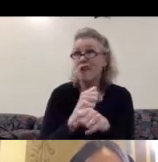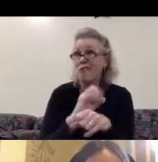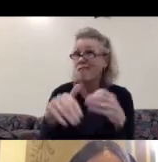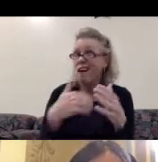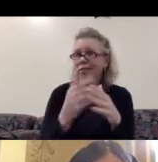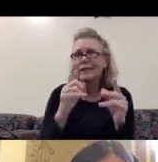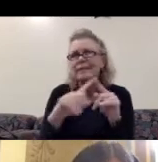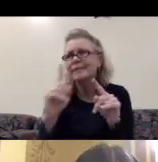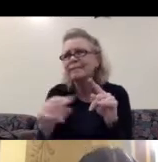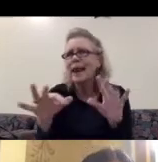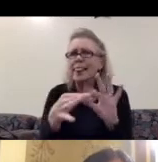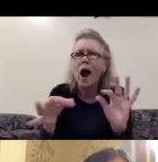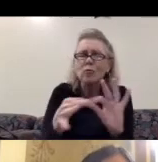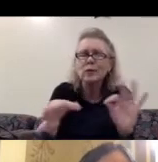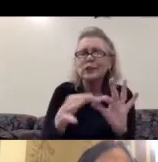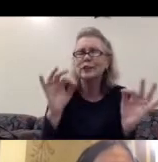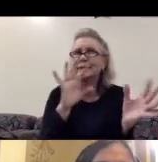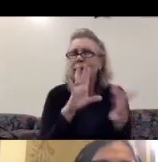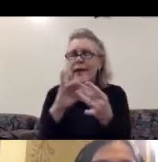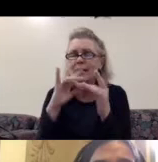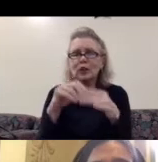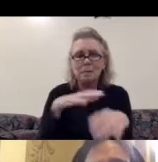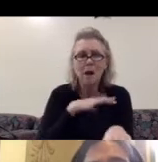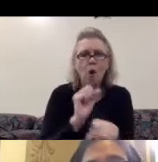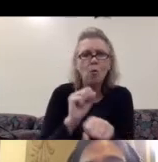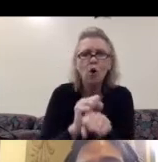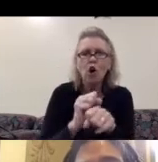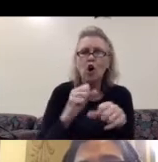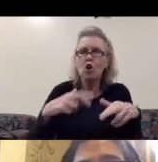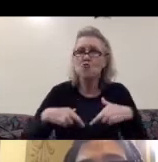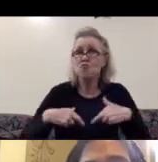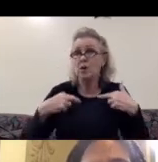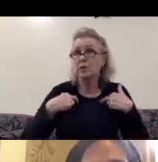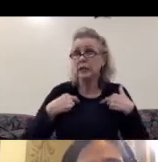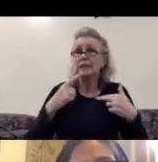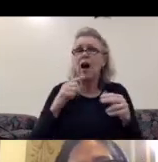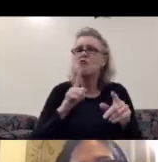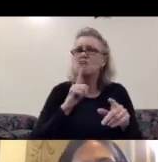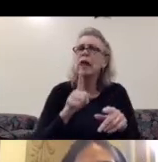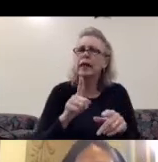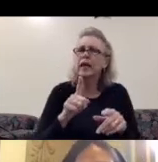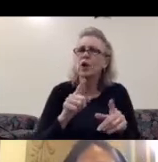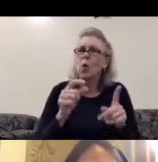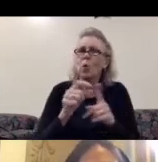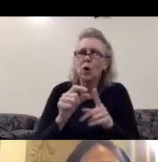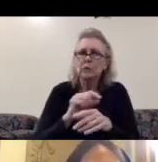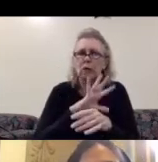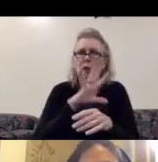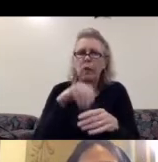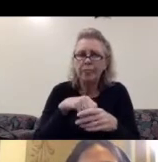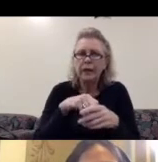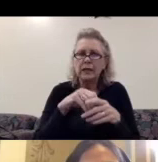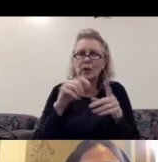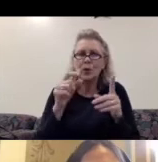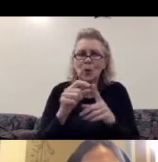language and connections in my work. Residencies are words within words. So, um, I really